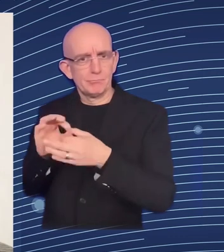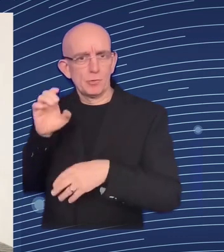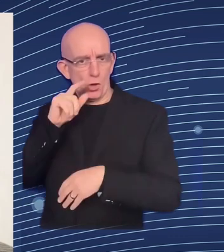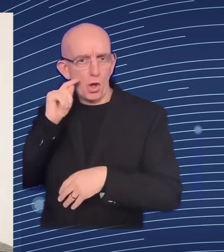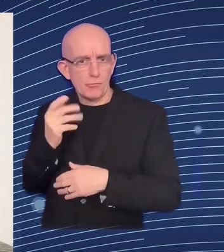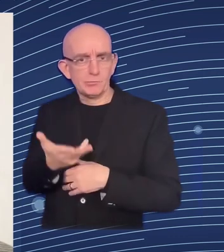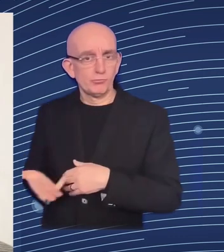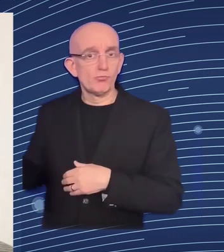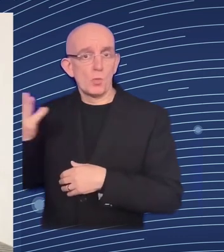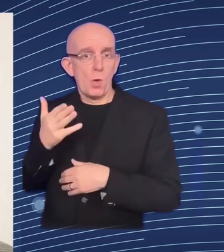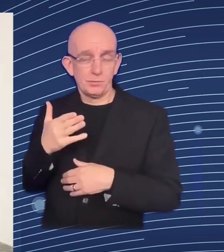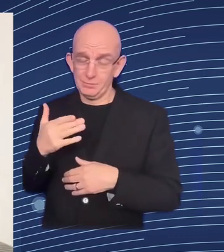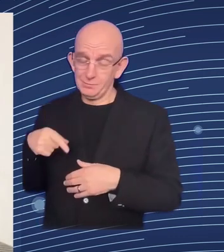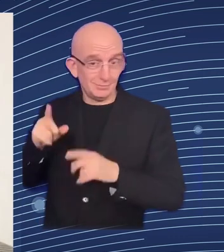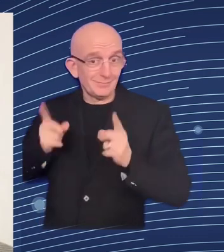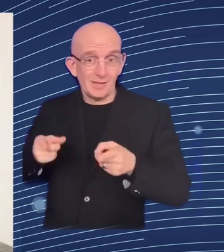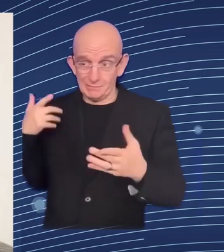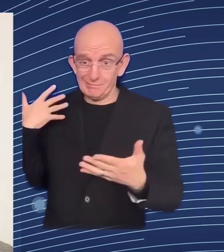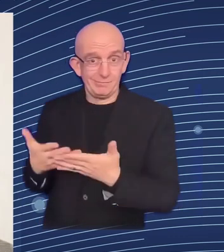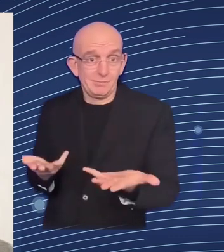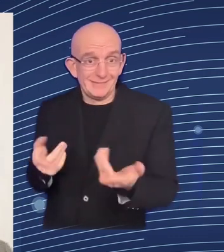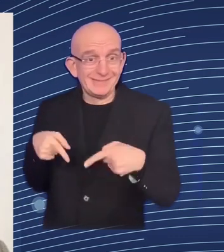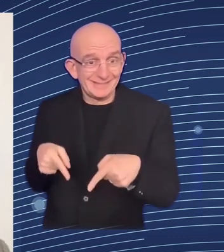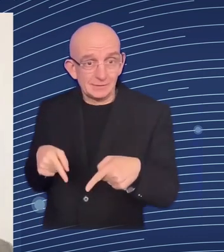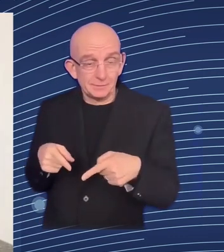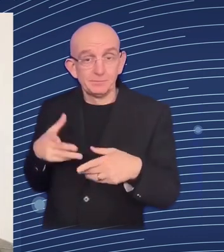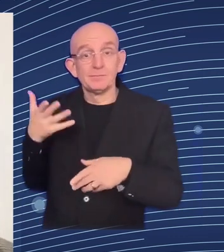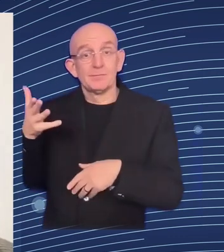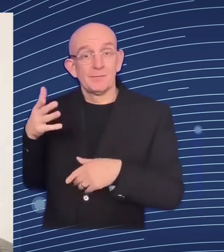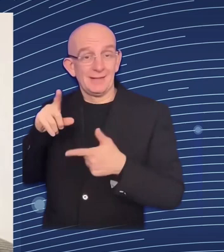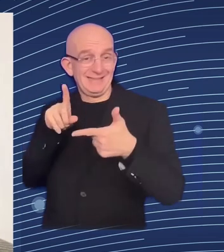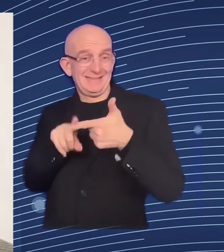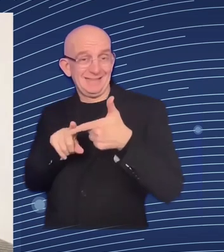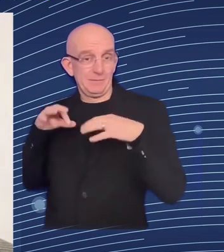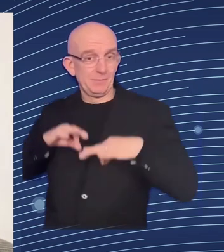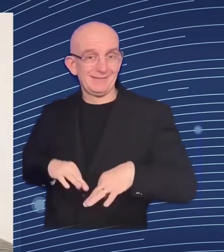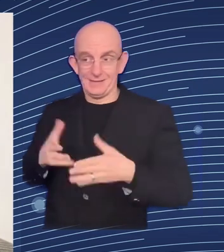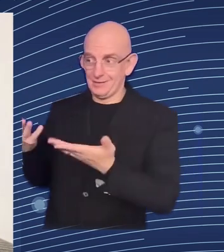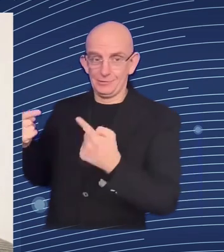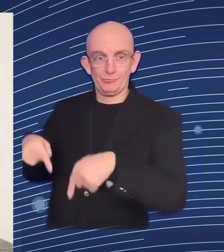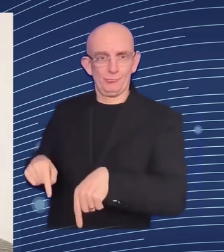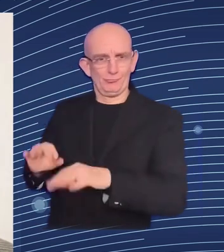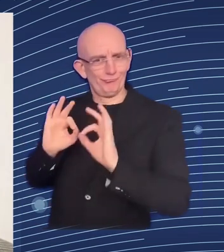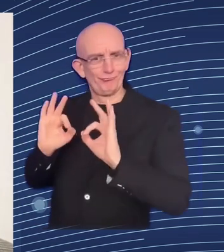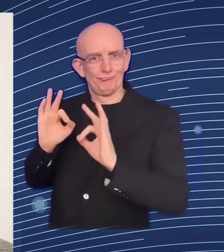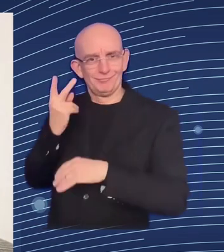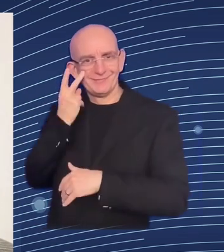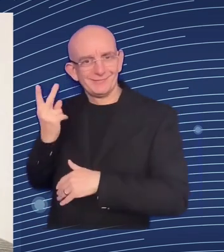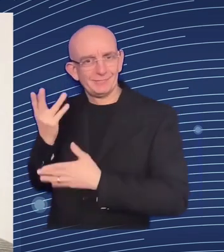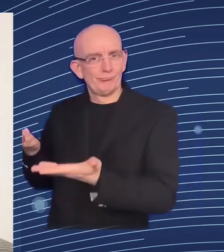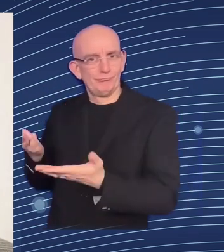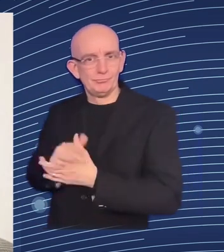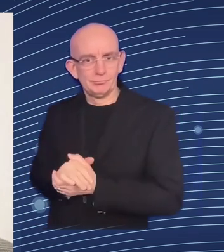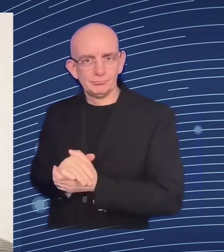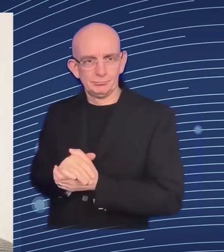screen welcome um you've just heard commissioner schmidt and and and setting out that the the the the